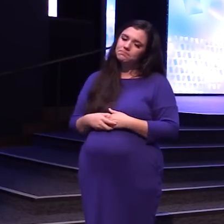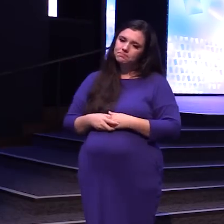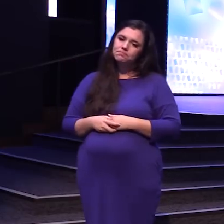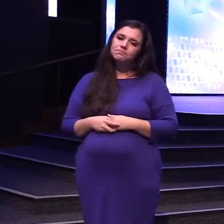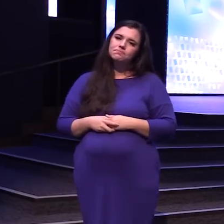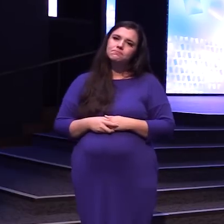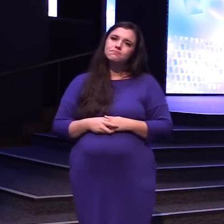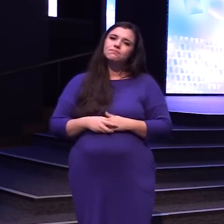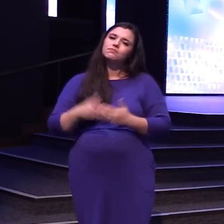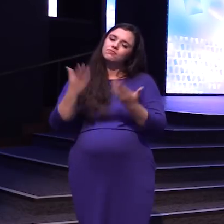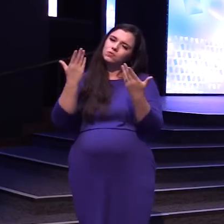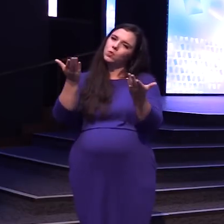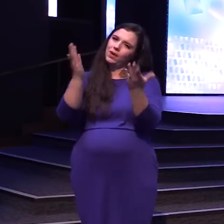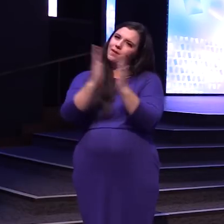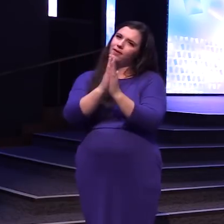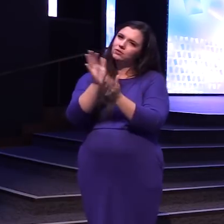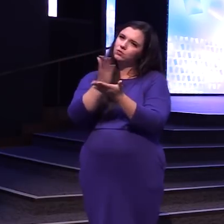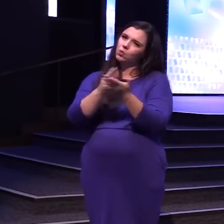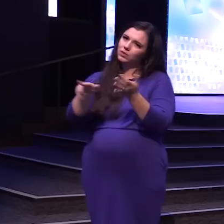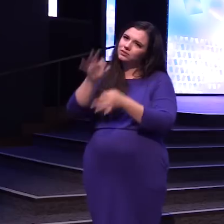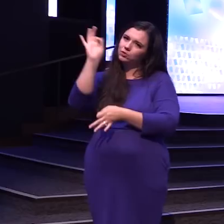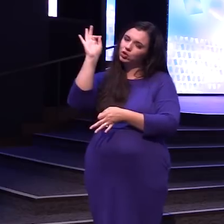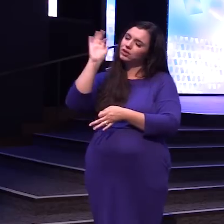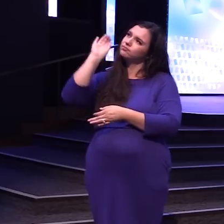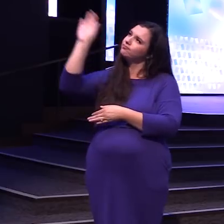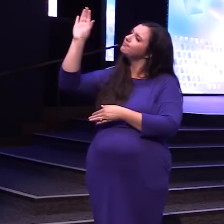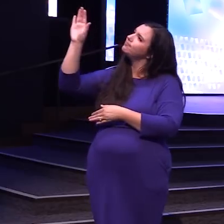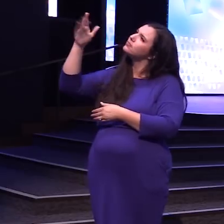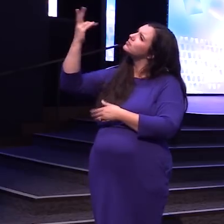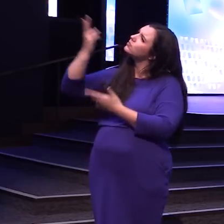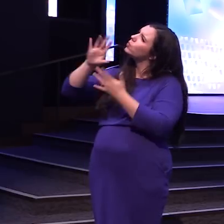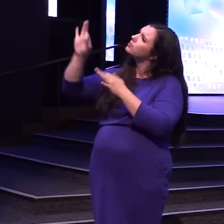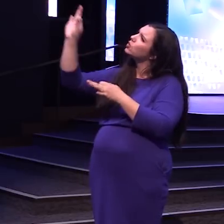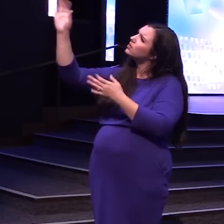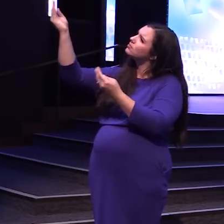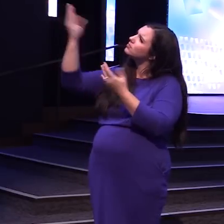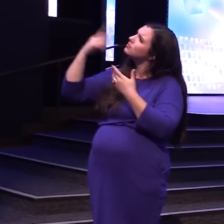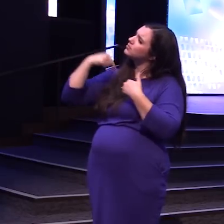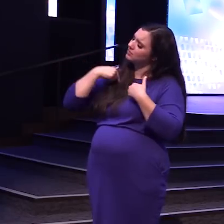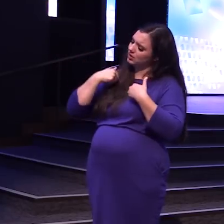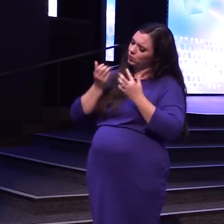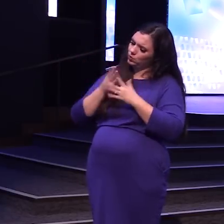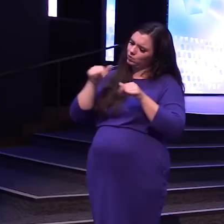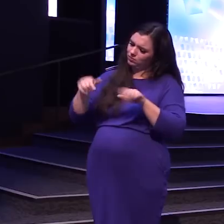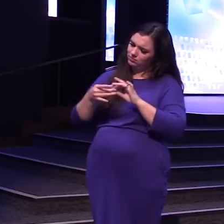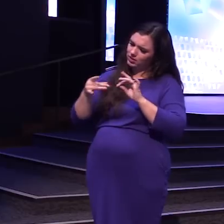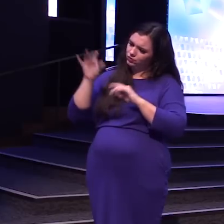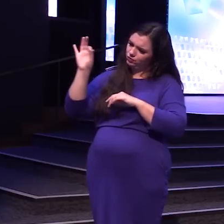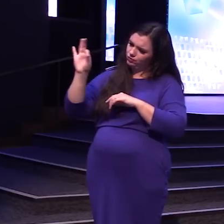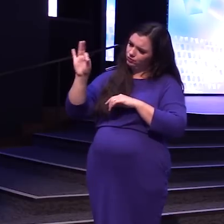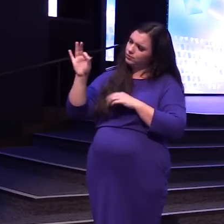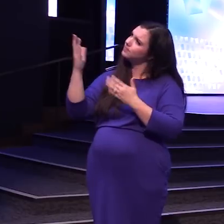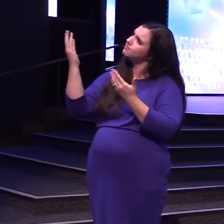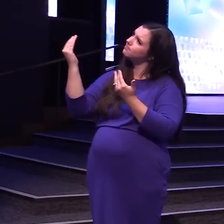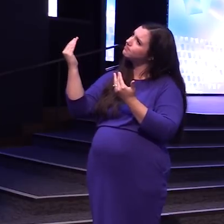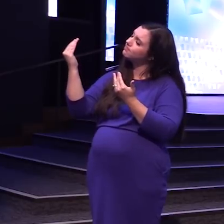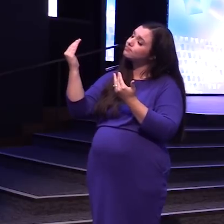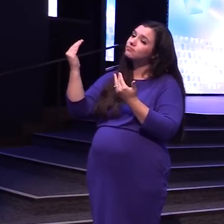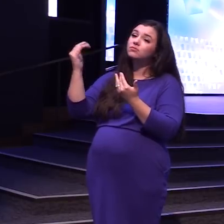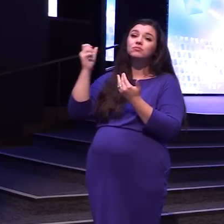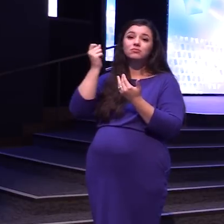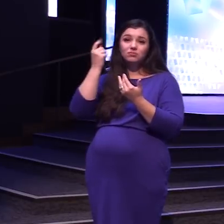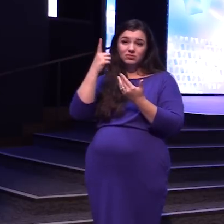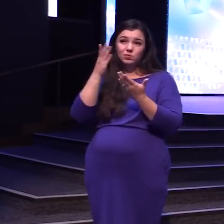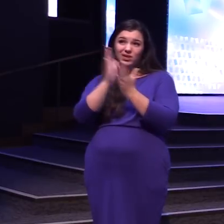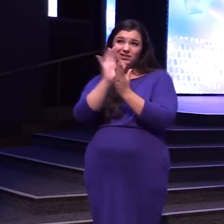And I Want you To ask The Holy Spirit What are You saying To me Through this Message Now this Is a Question We ask